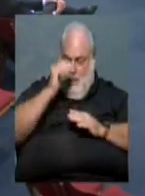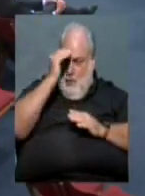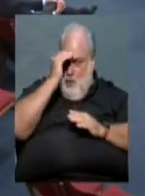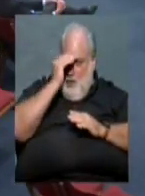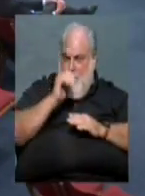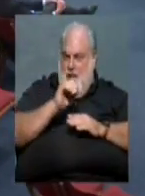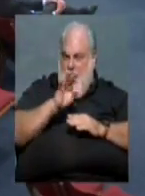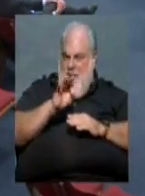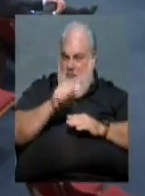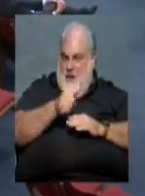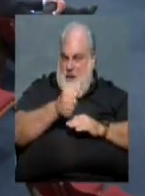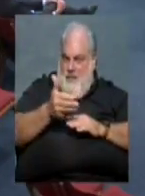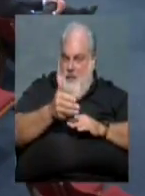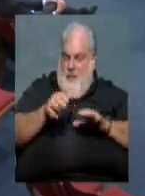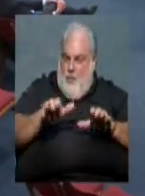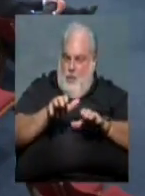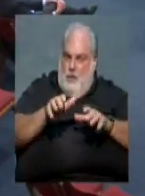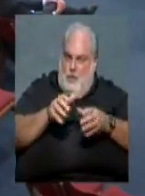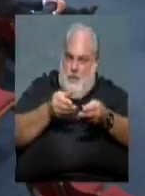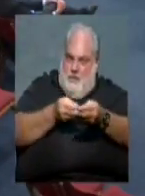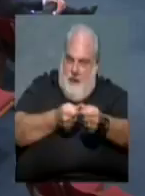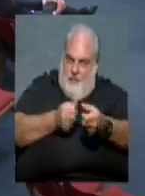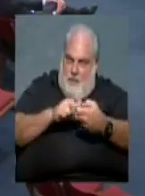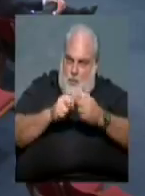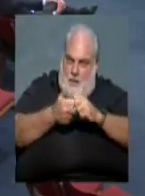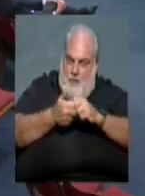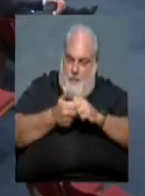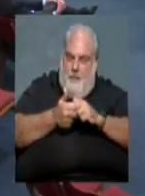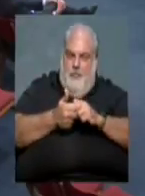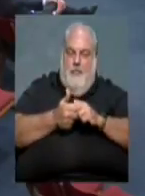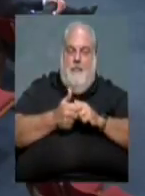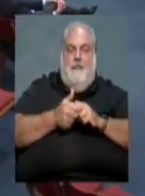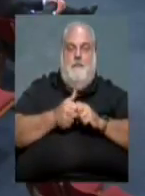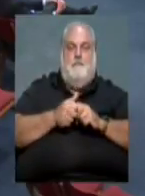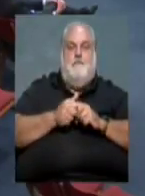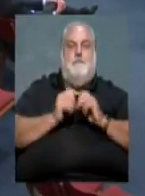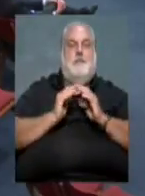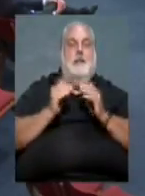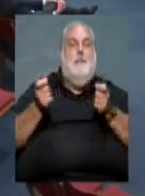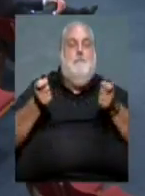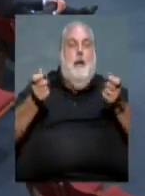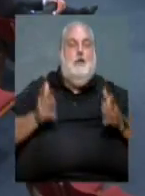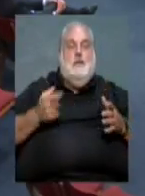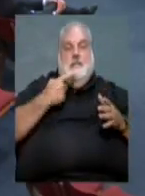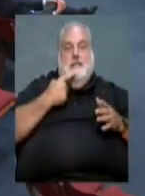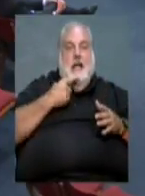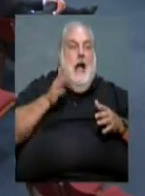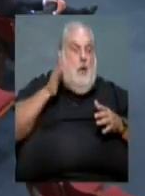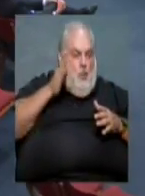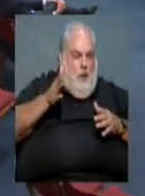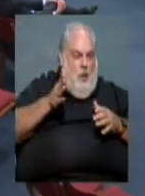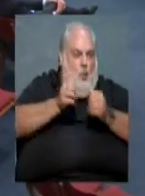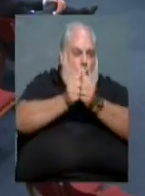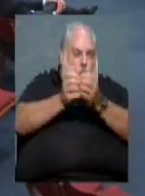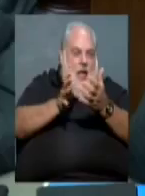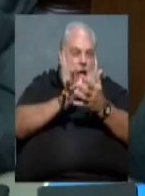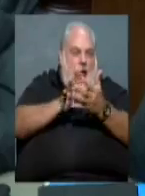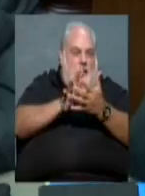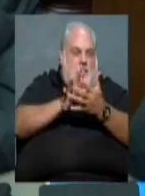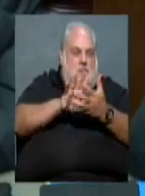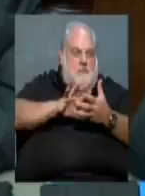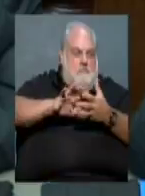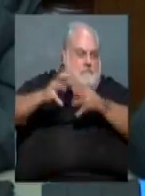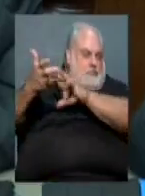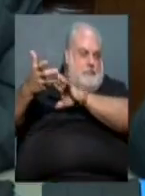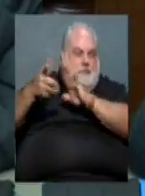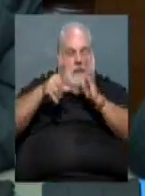anything, we're doing to address this. Director Hendricks, I will provide that without, you know, compromising the investigations.